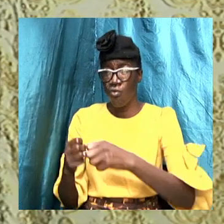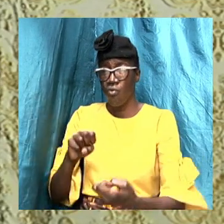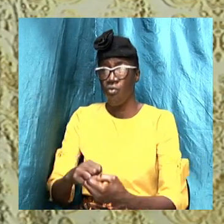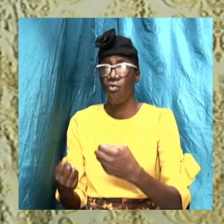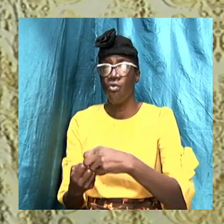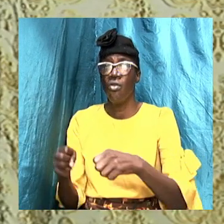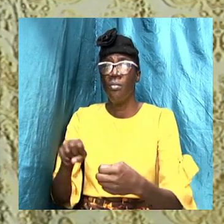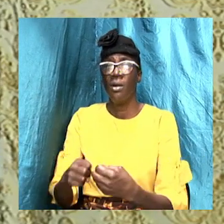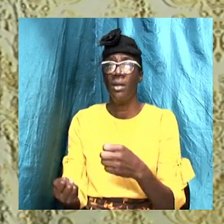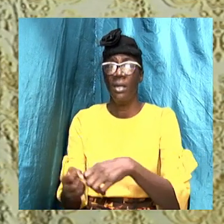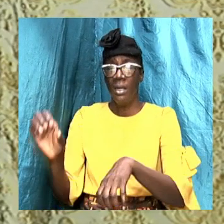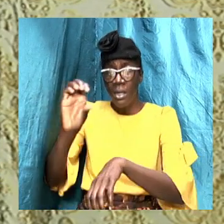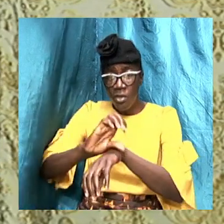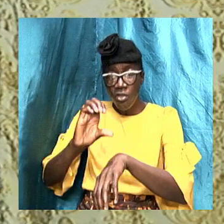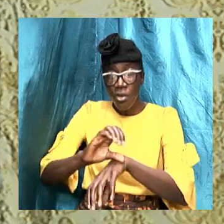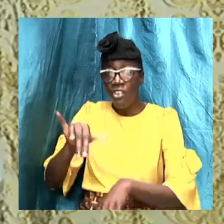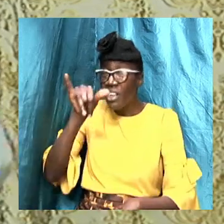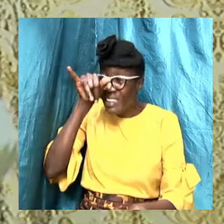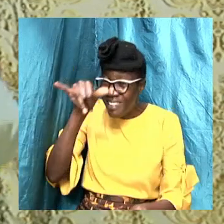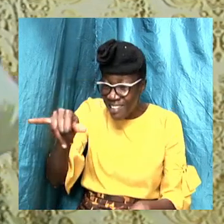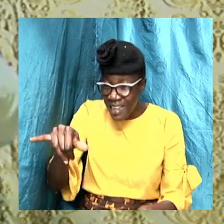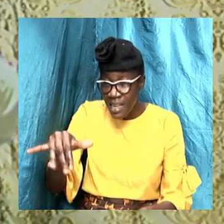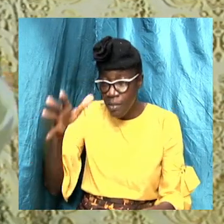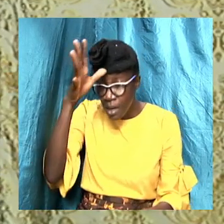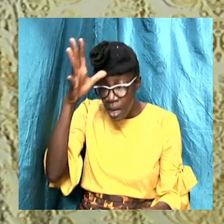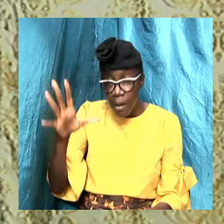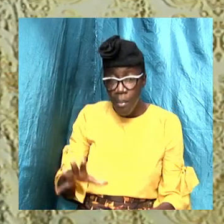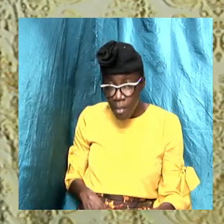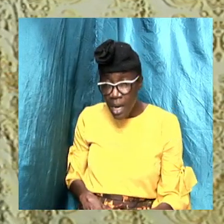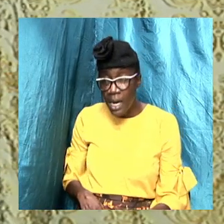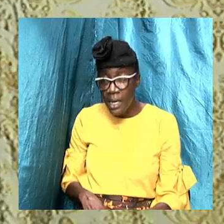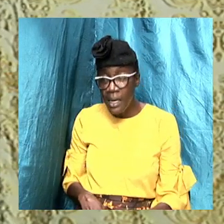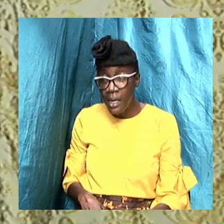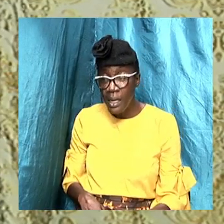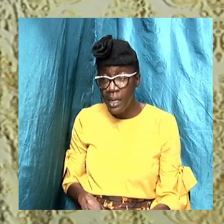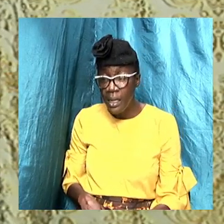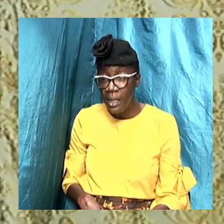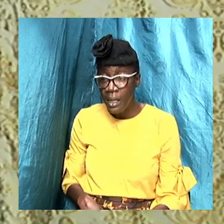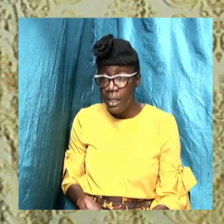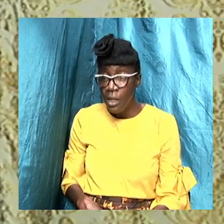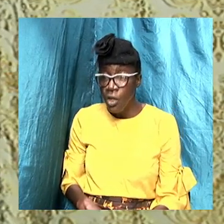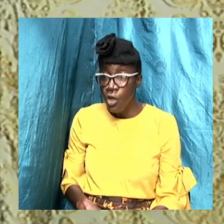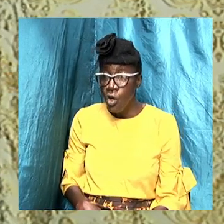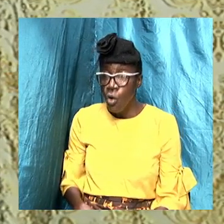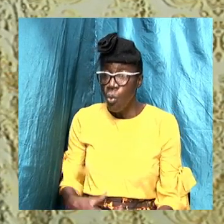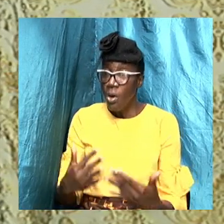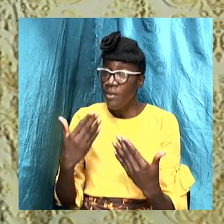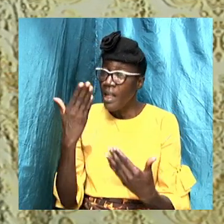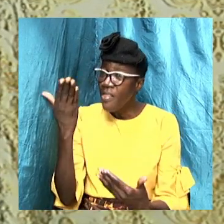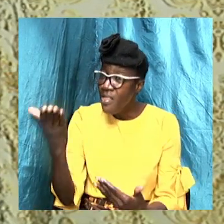this same man went and he was present when Stephen was stoned